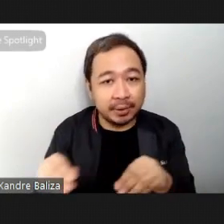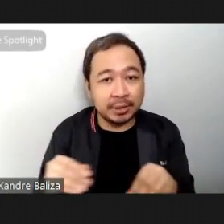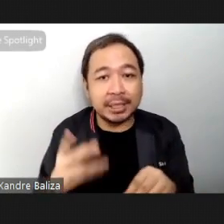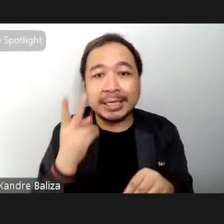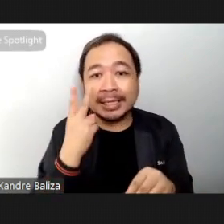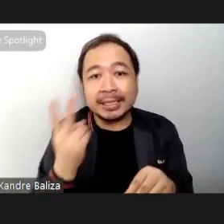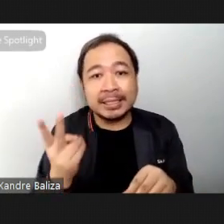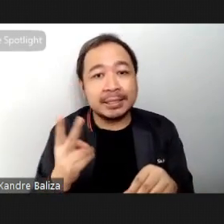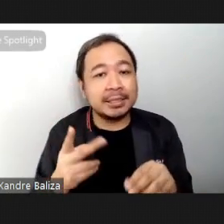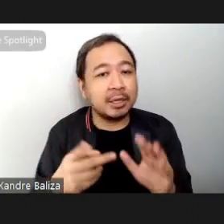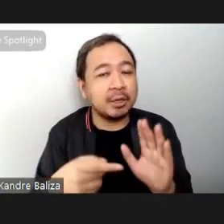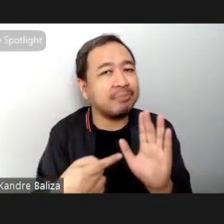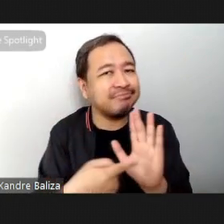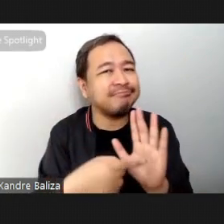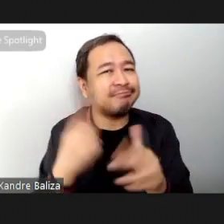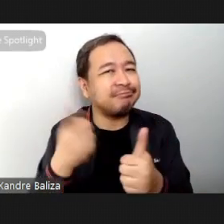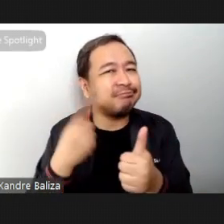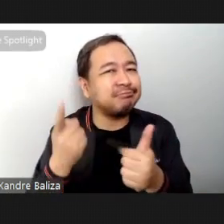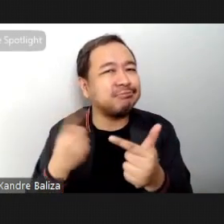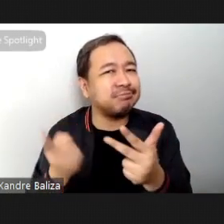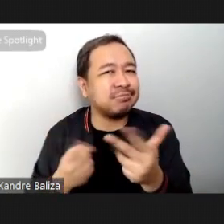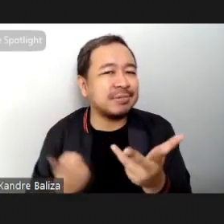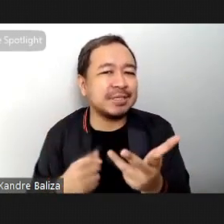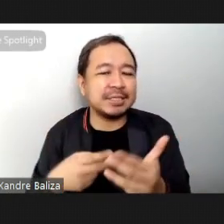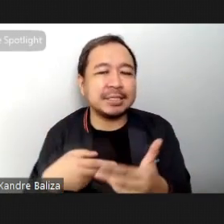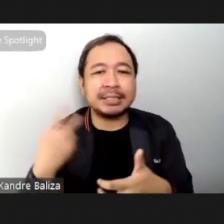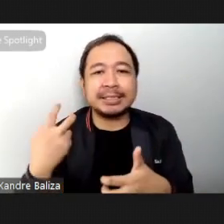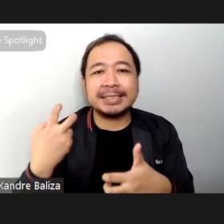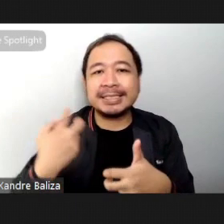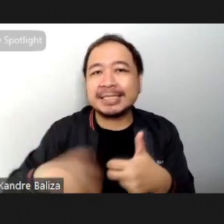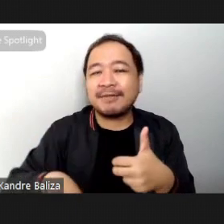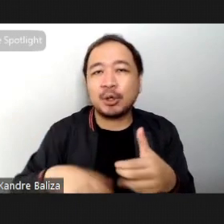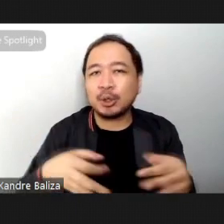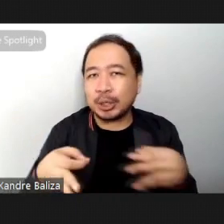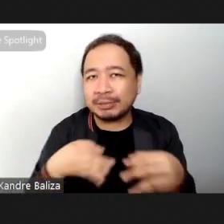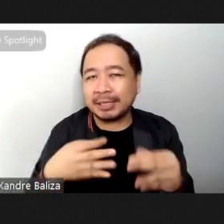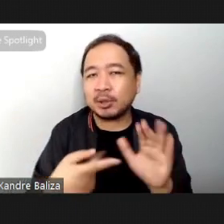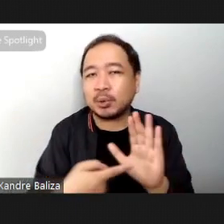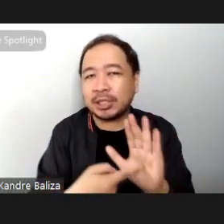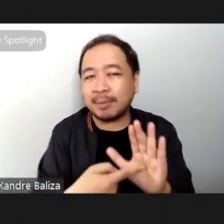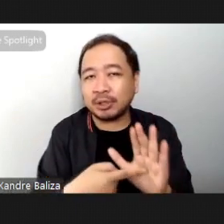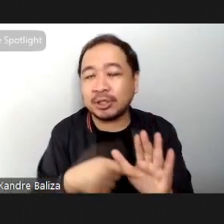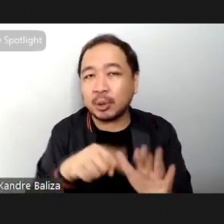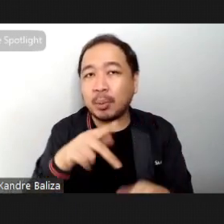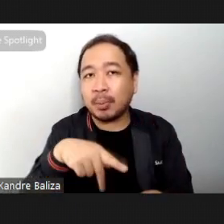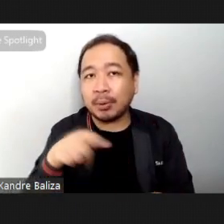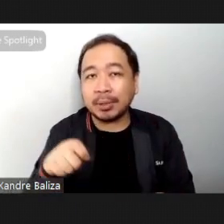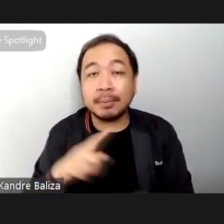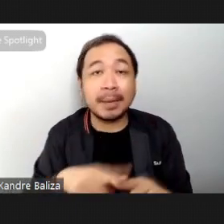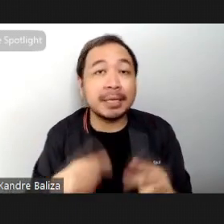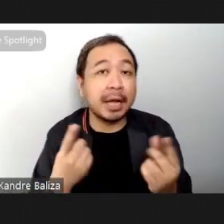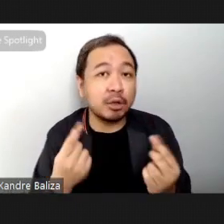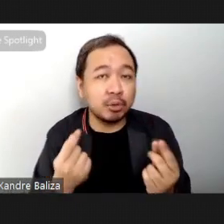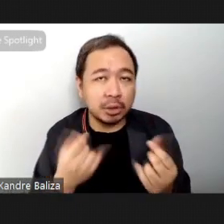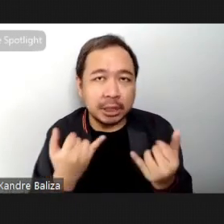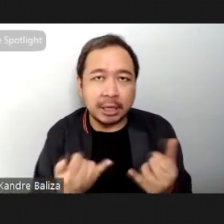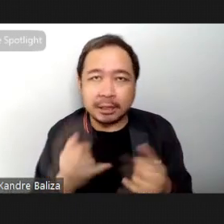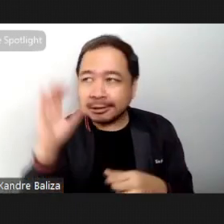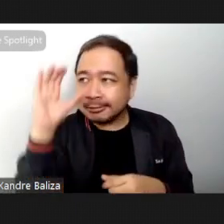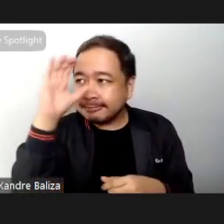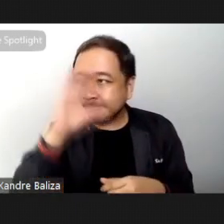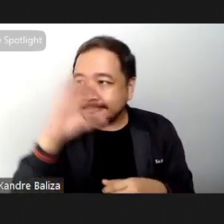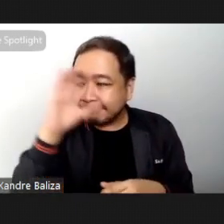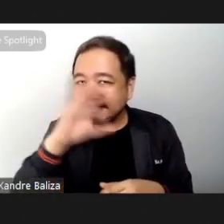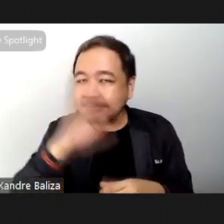cheetah steal it's hard to explain it's hard to demonstrate in this powerpoint so what I recommend is that you go online right now search for